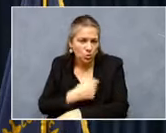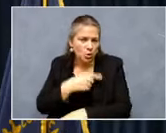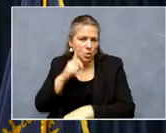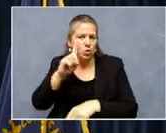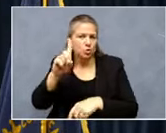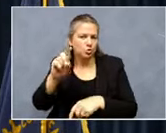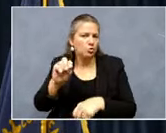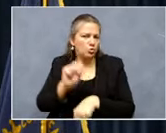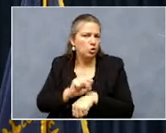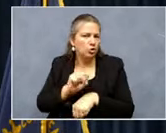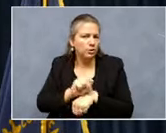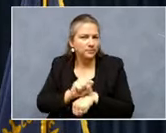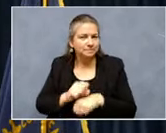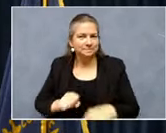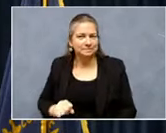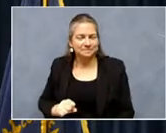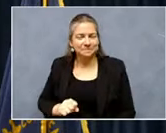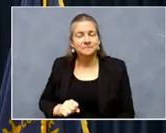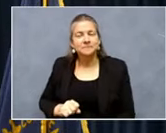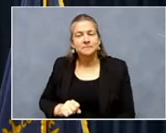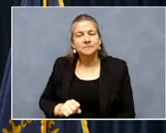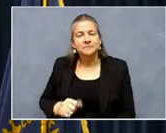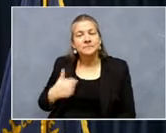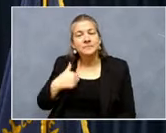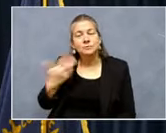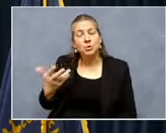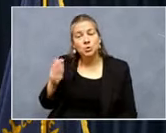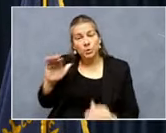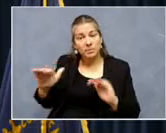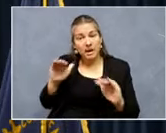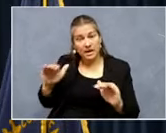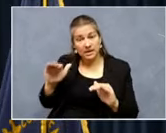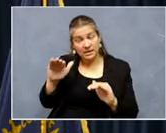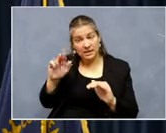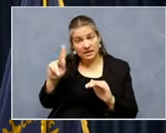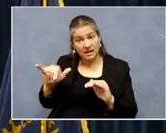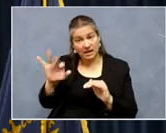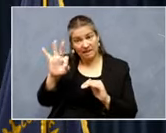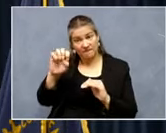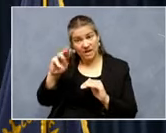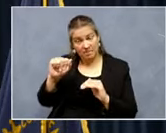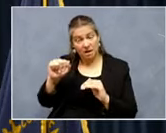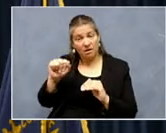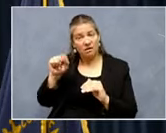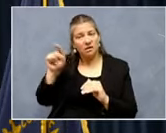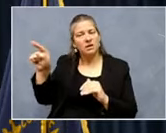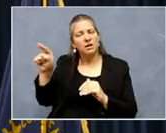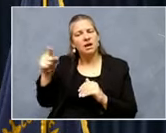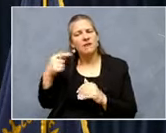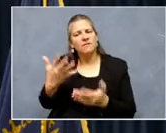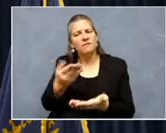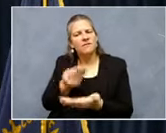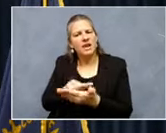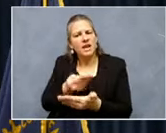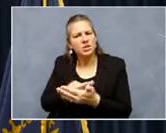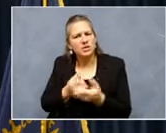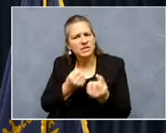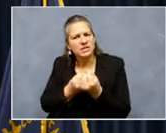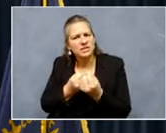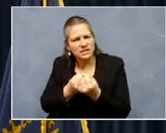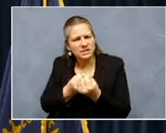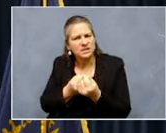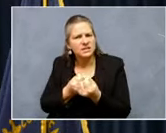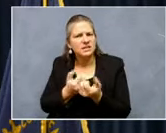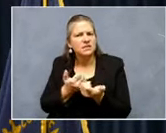I also want remind Kentuckians today that FEMA is providing financial assistance for those families hit the very